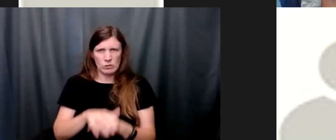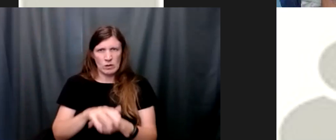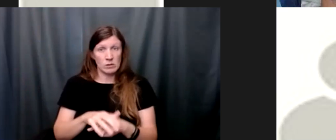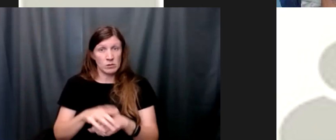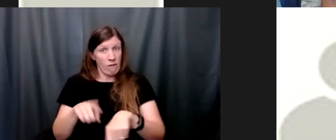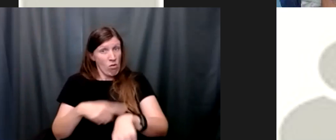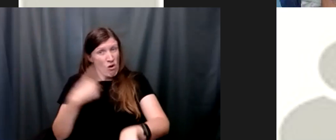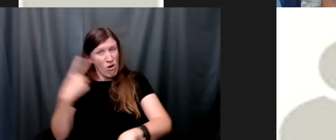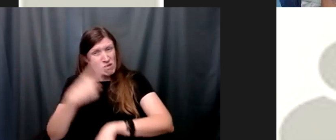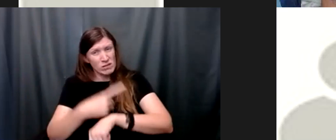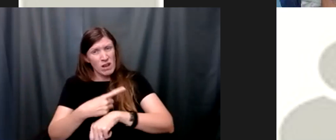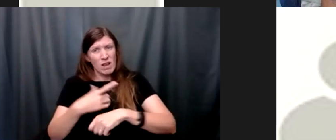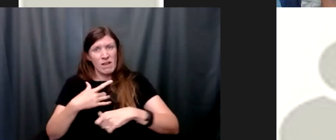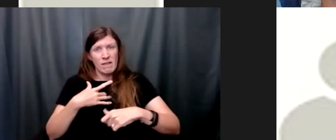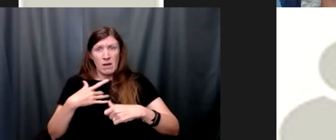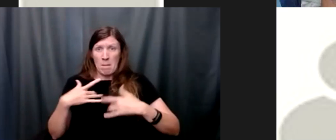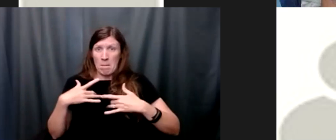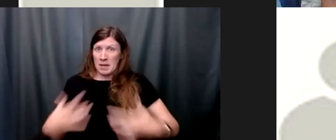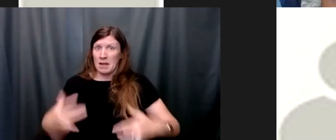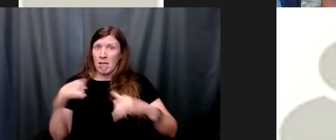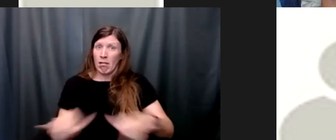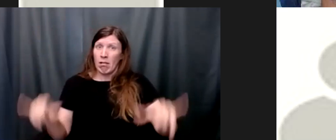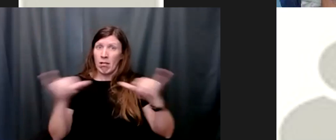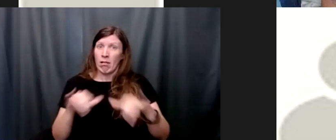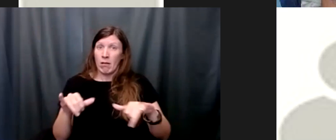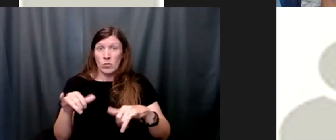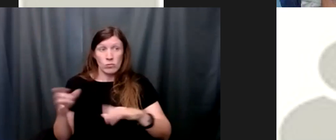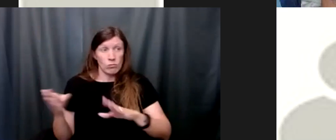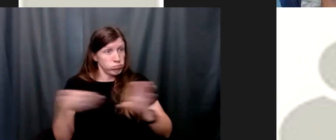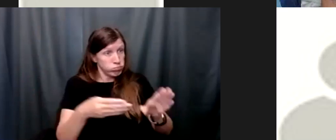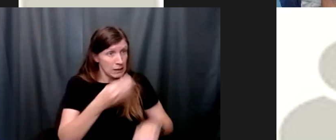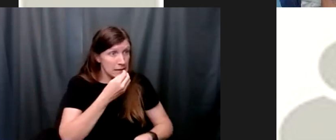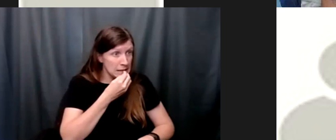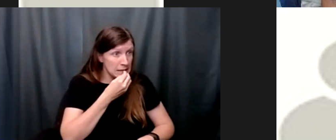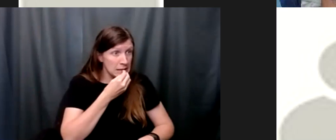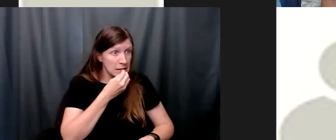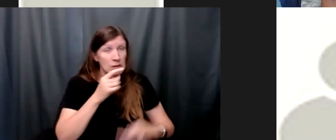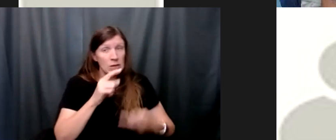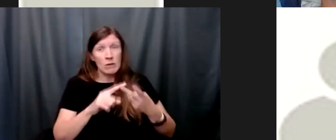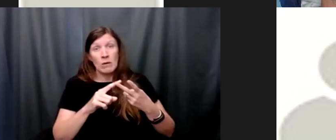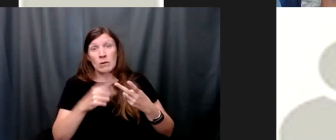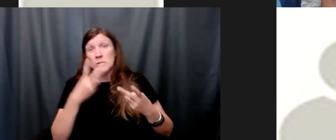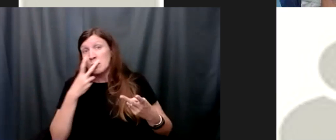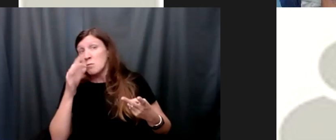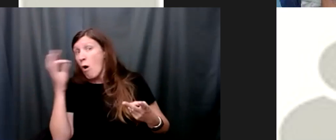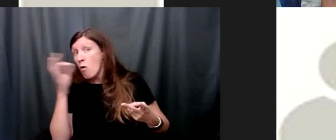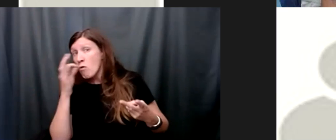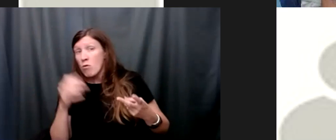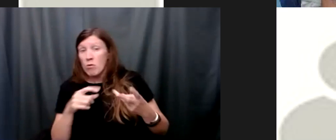is it something that you eat or smoke or watch